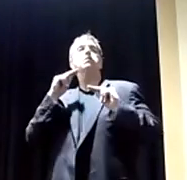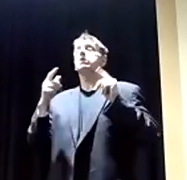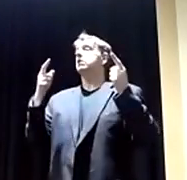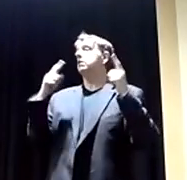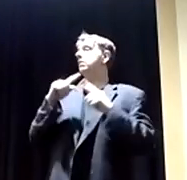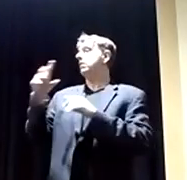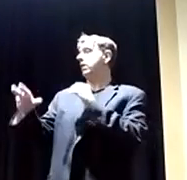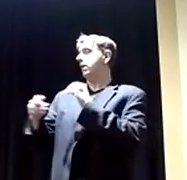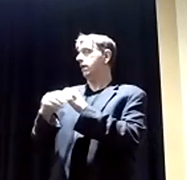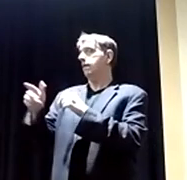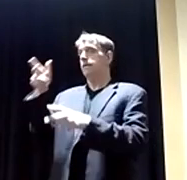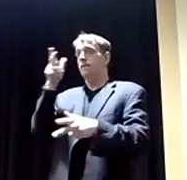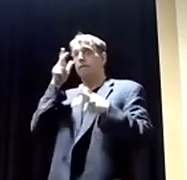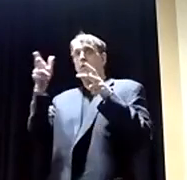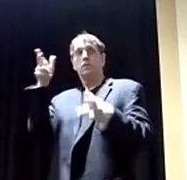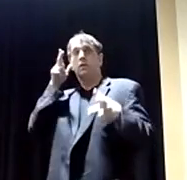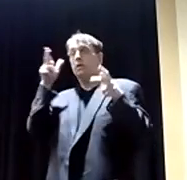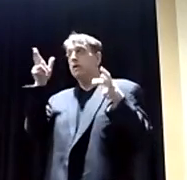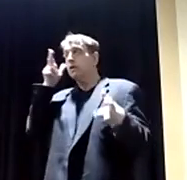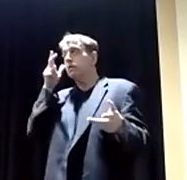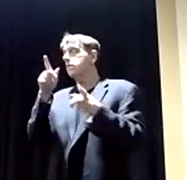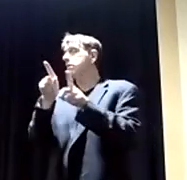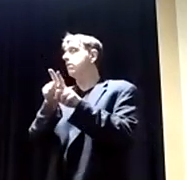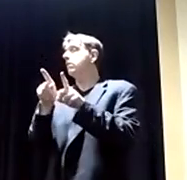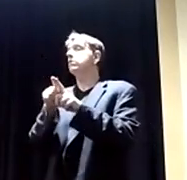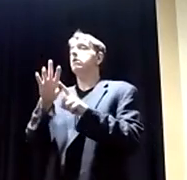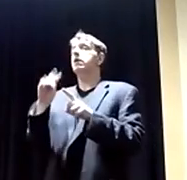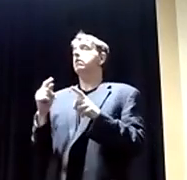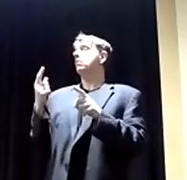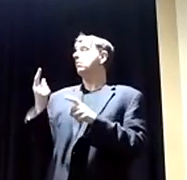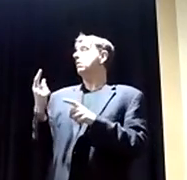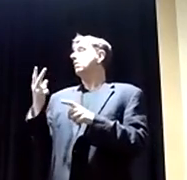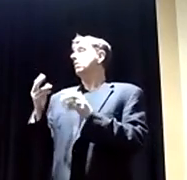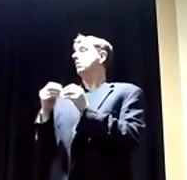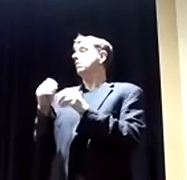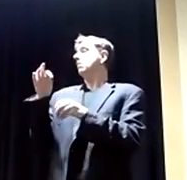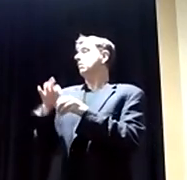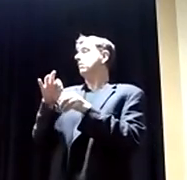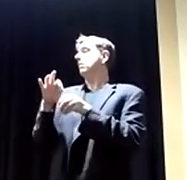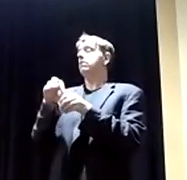dental and hearing coverage. And if we get one or two more votes in the Senate, that could actually become law.